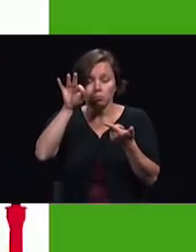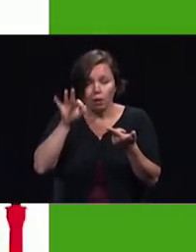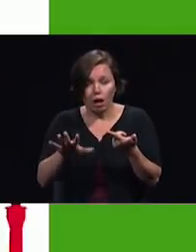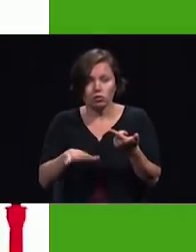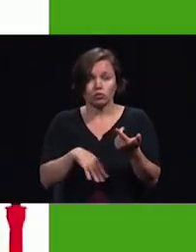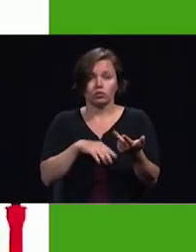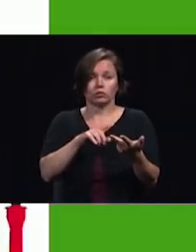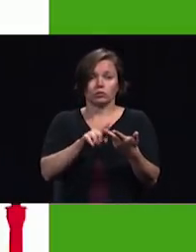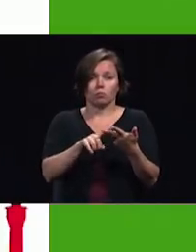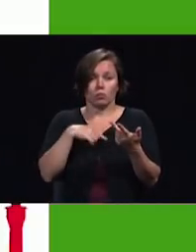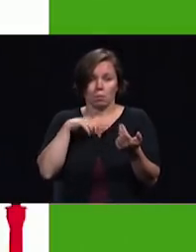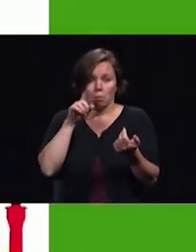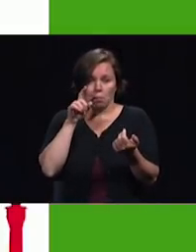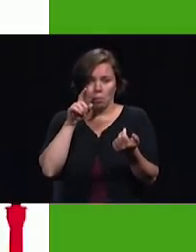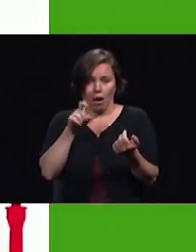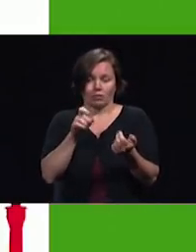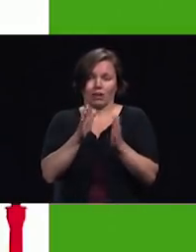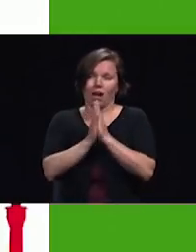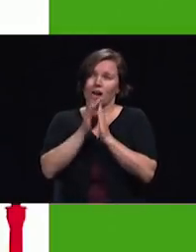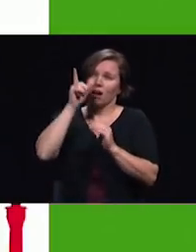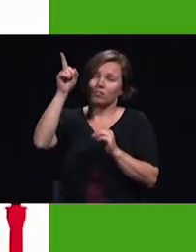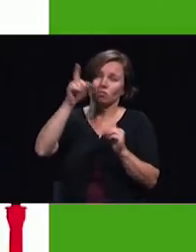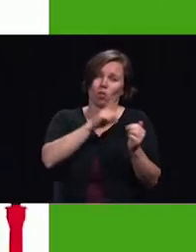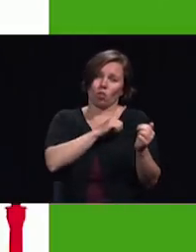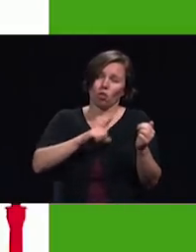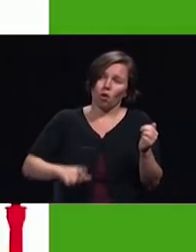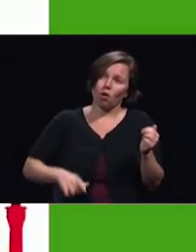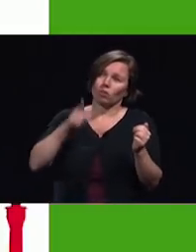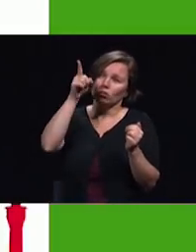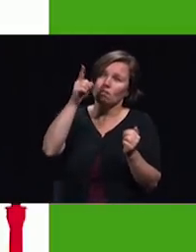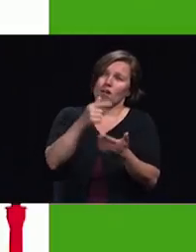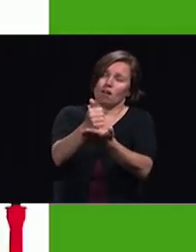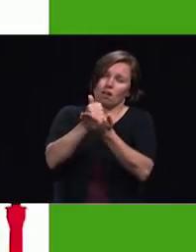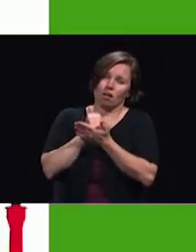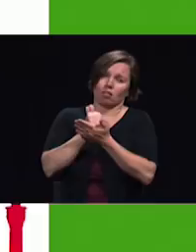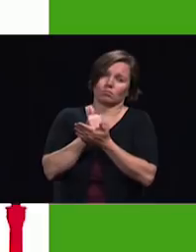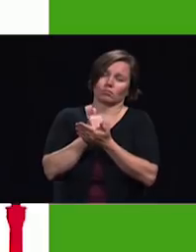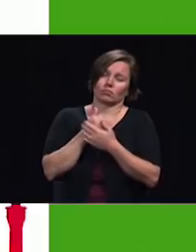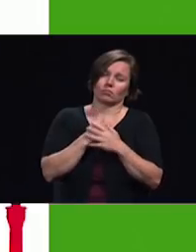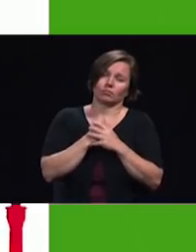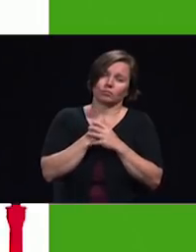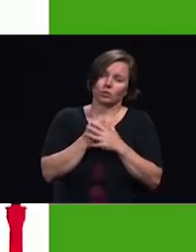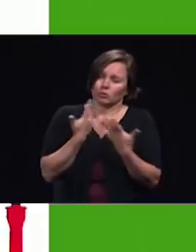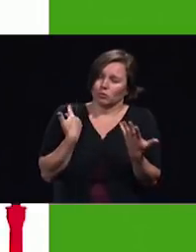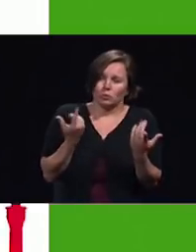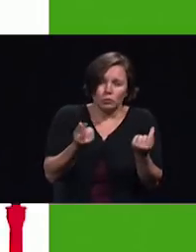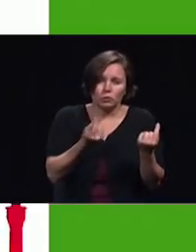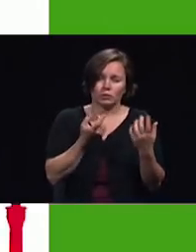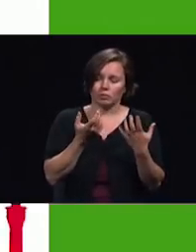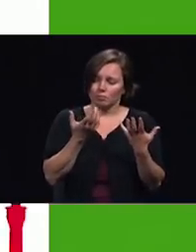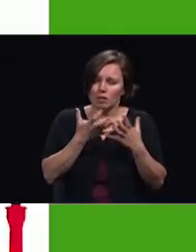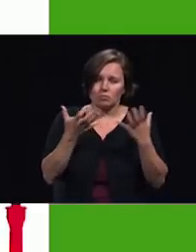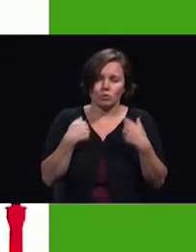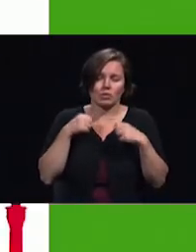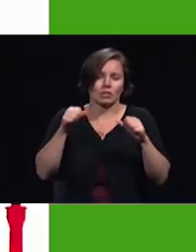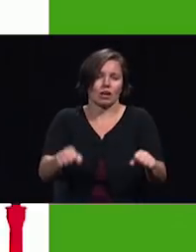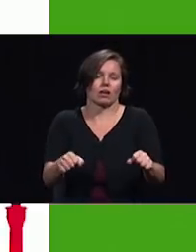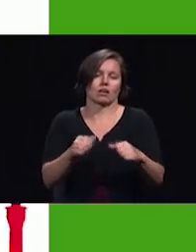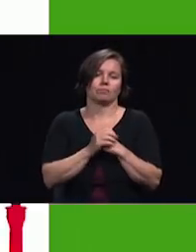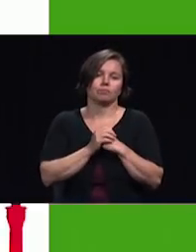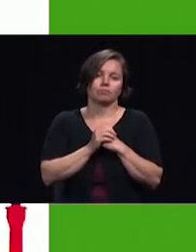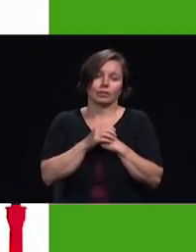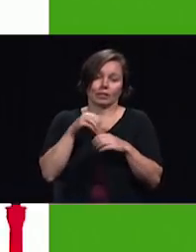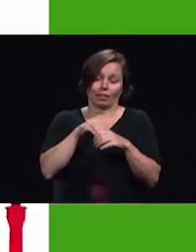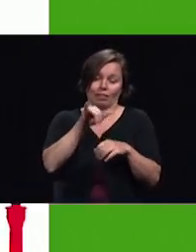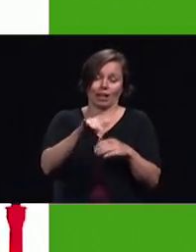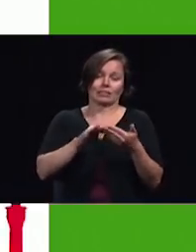our petitions to the Lord and do our best pressing forward with all the energy possible to make an opening in the large cities this